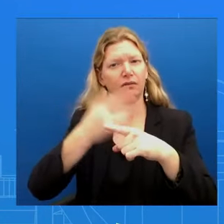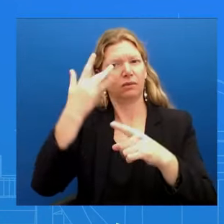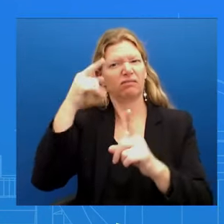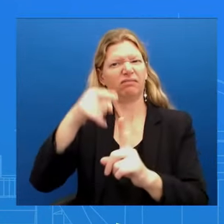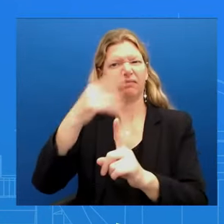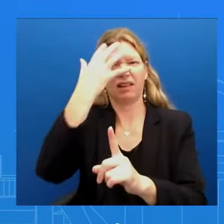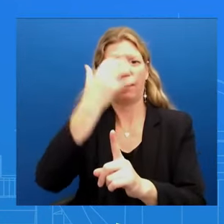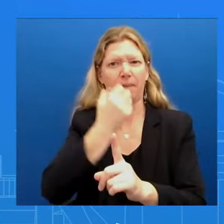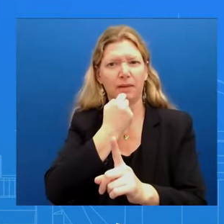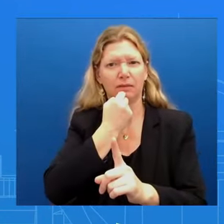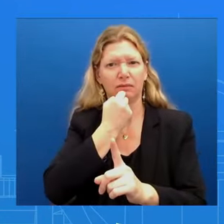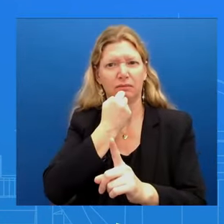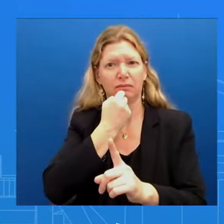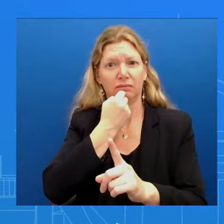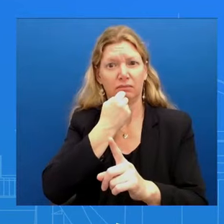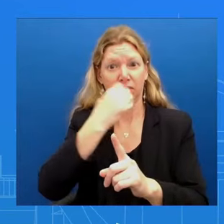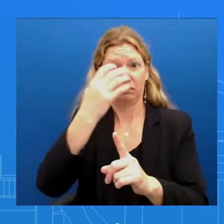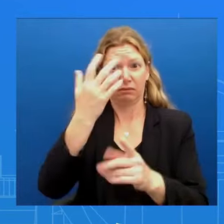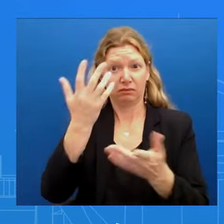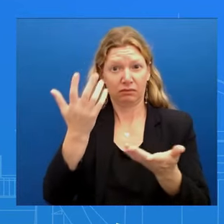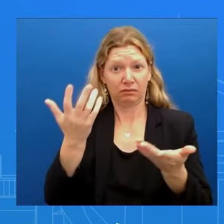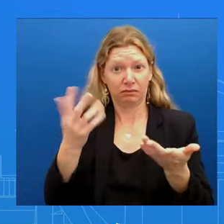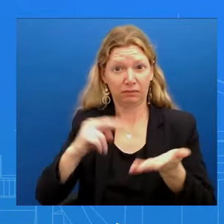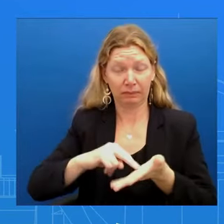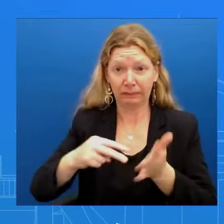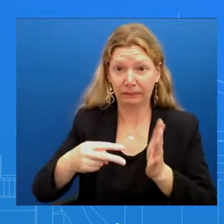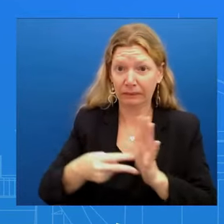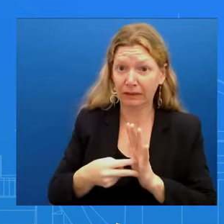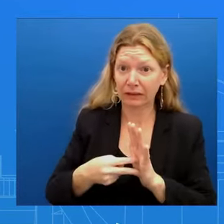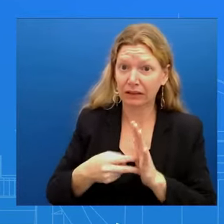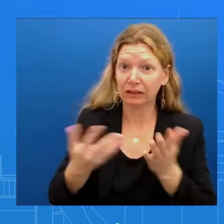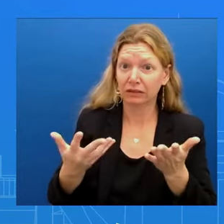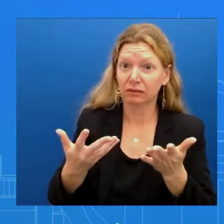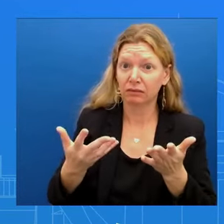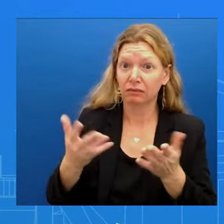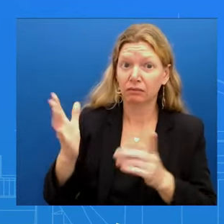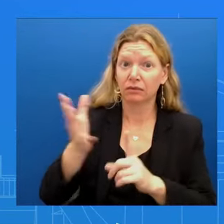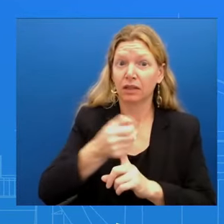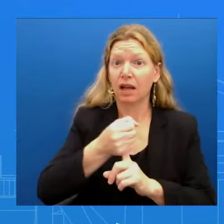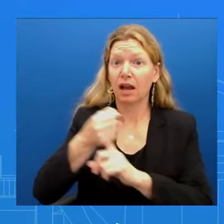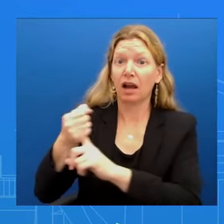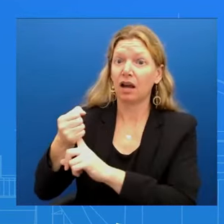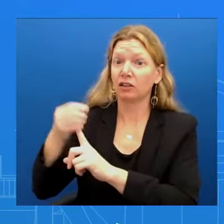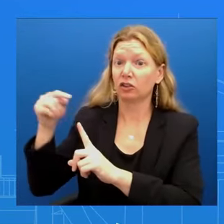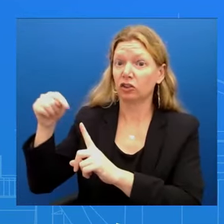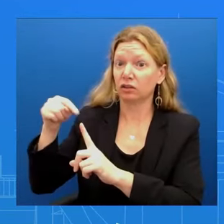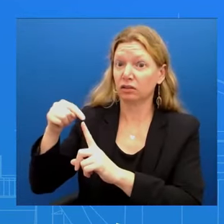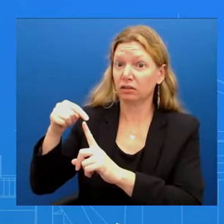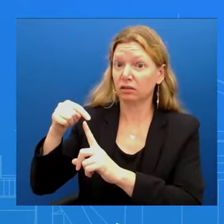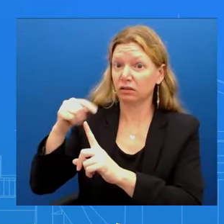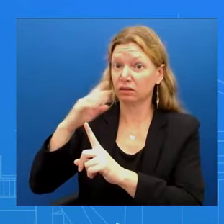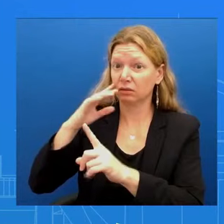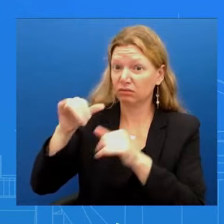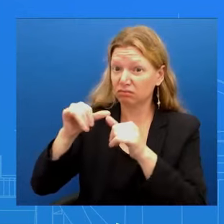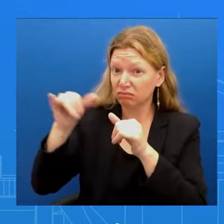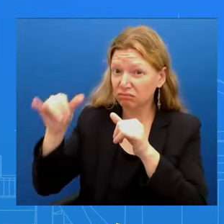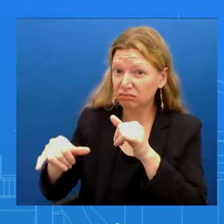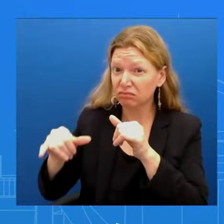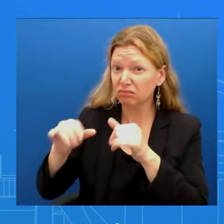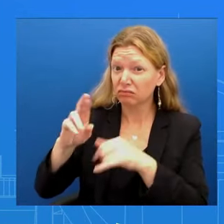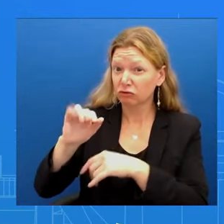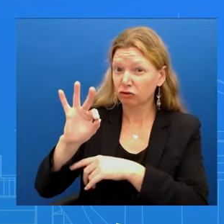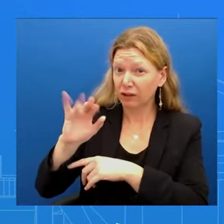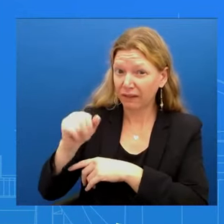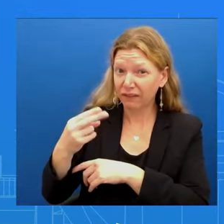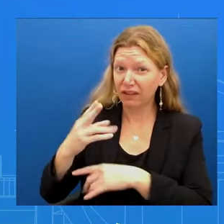remain in Rafa is that an acceptable endgame of you know how are the Israelis if they can't go into Rafa to